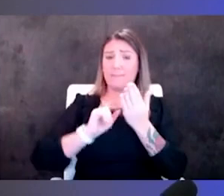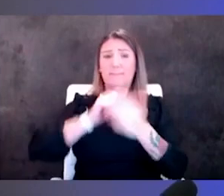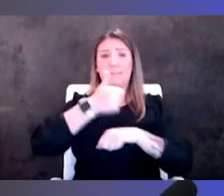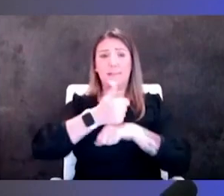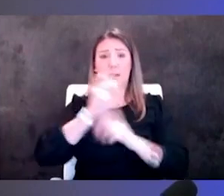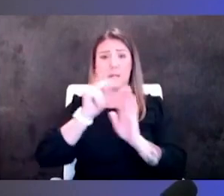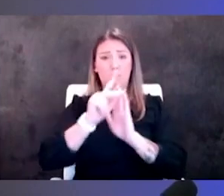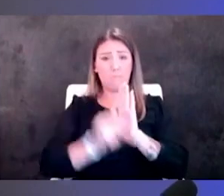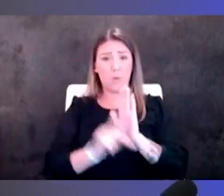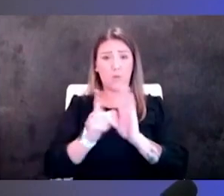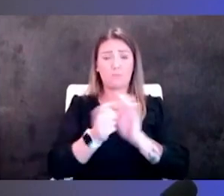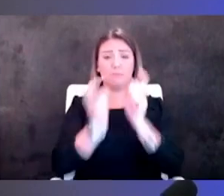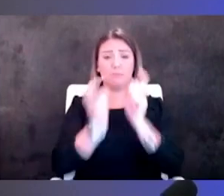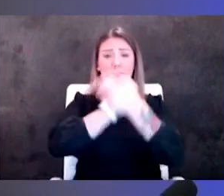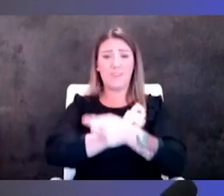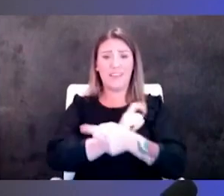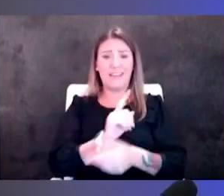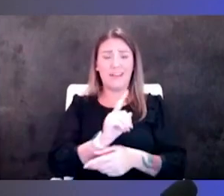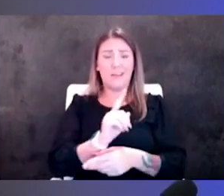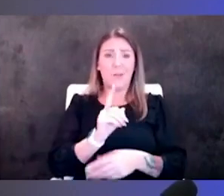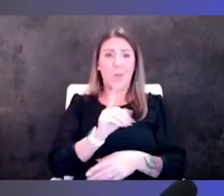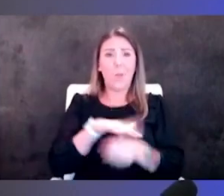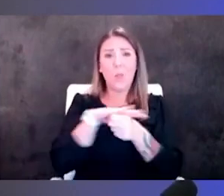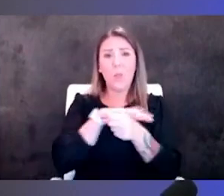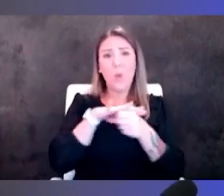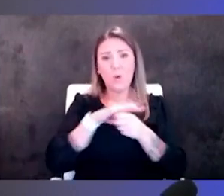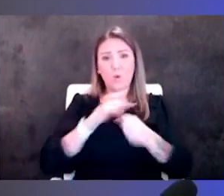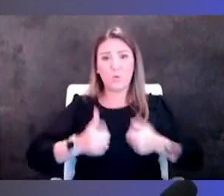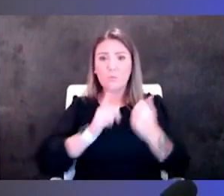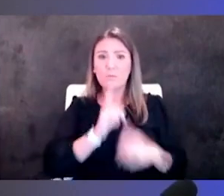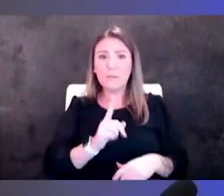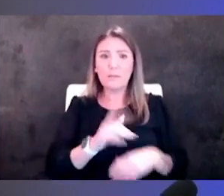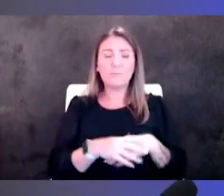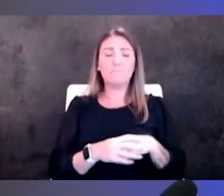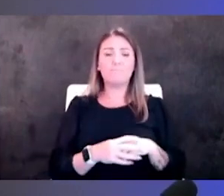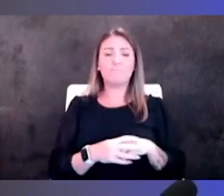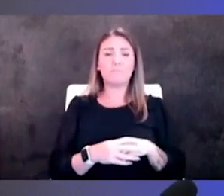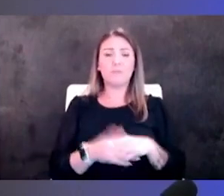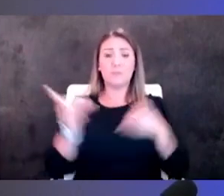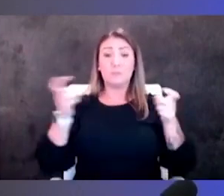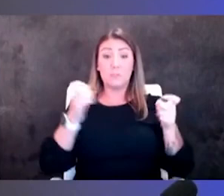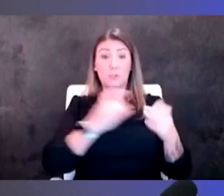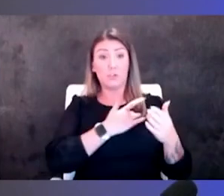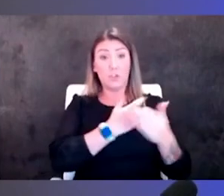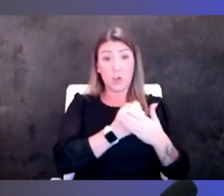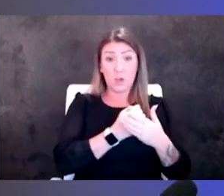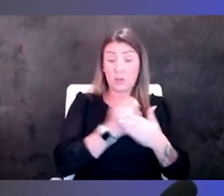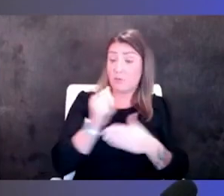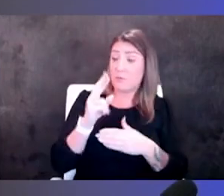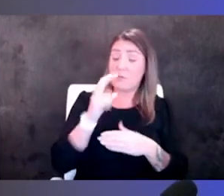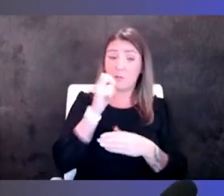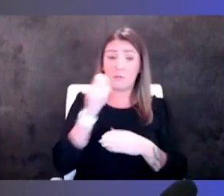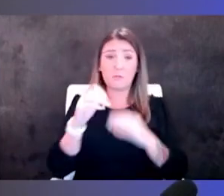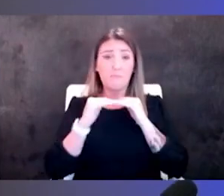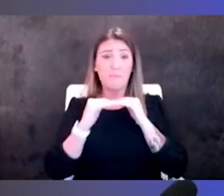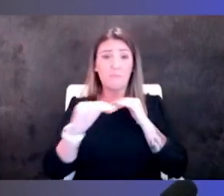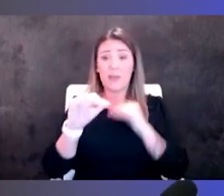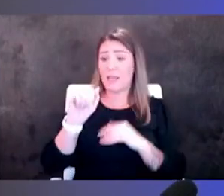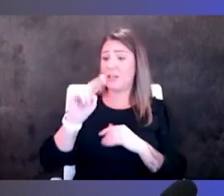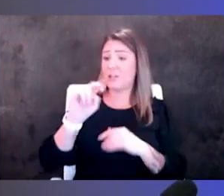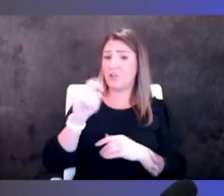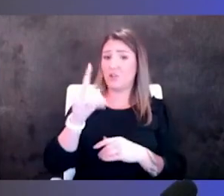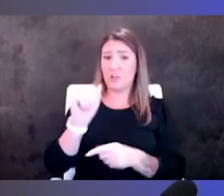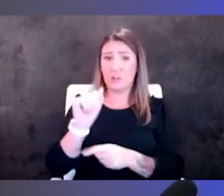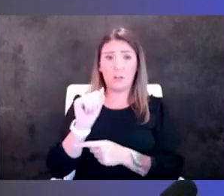local realities so managing heart attack or unstable angina is some of the